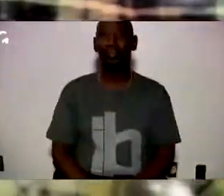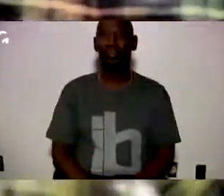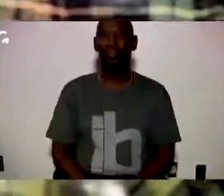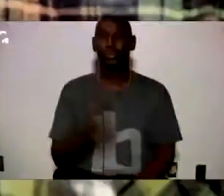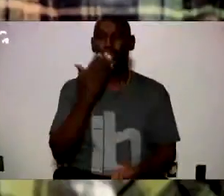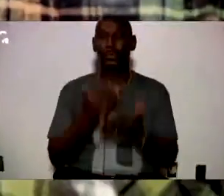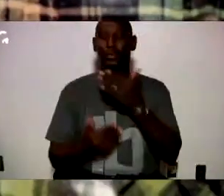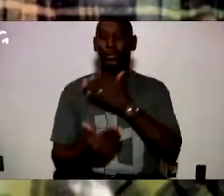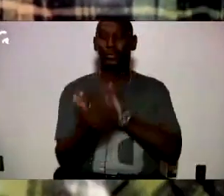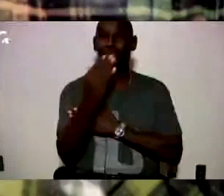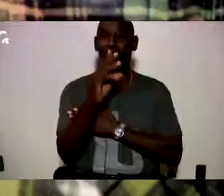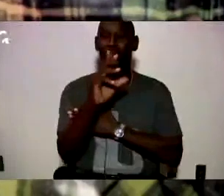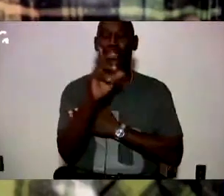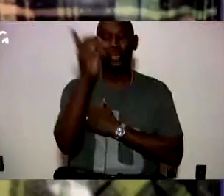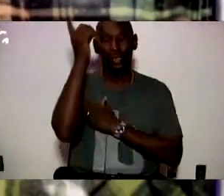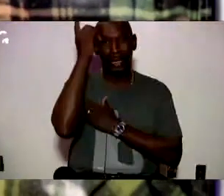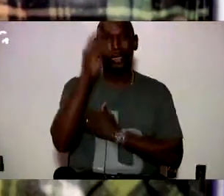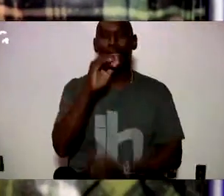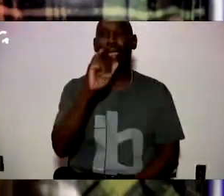Good morning, Dallas ISD.